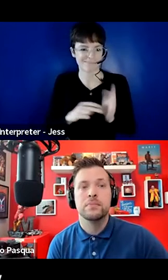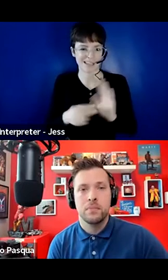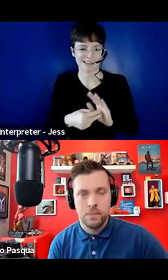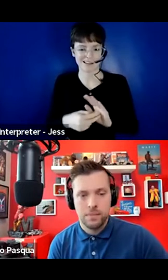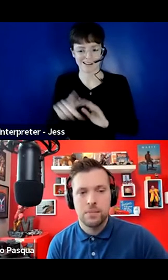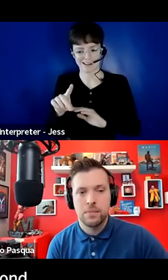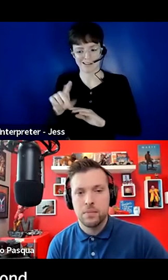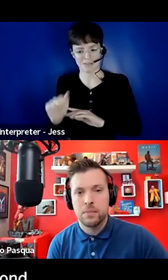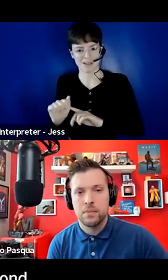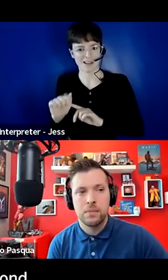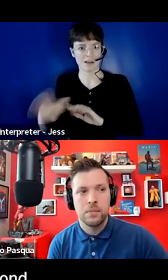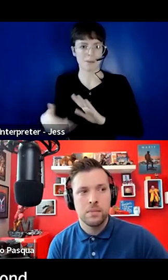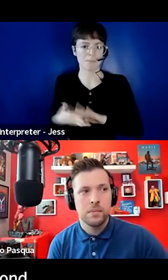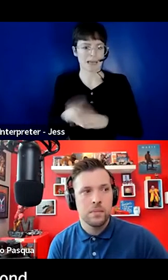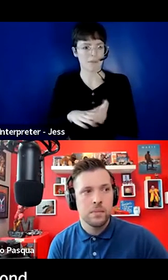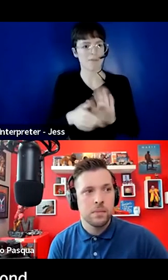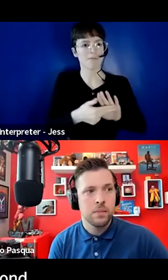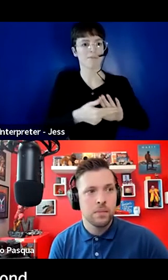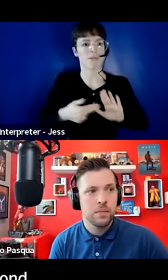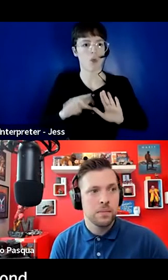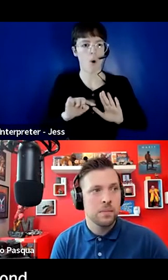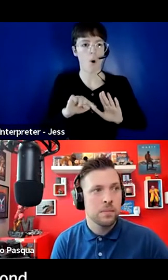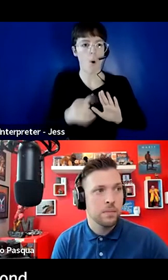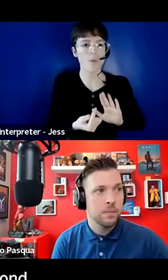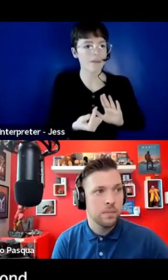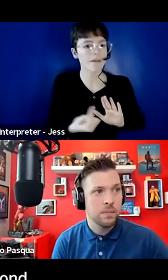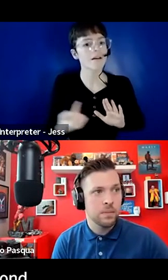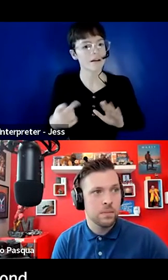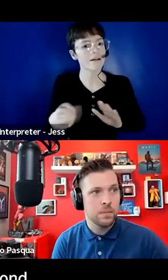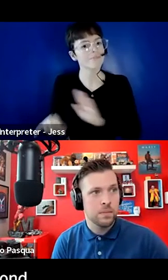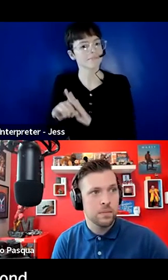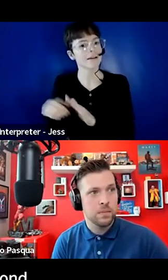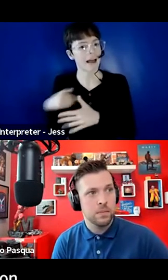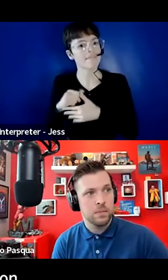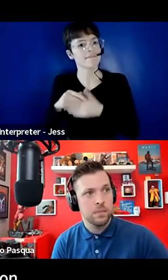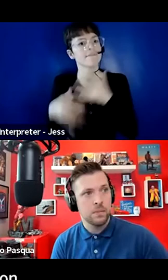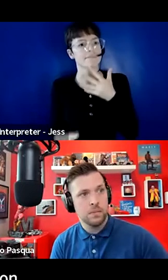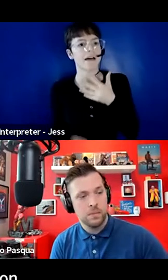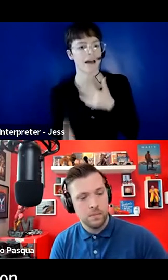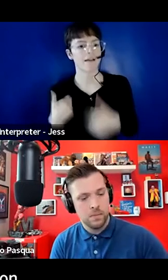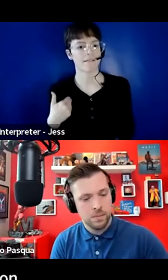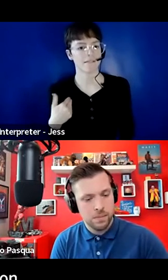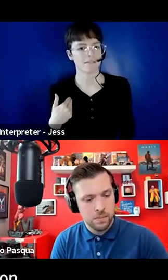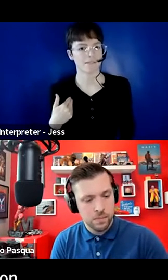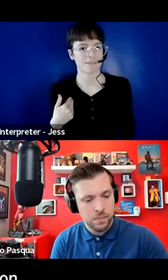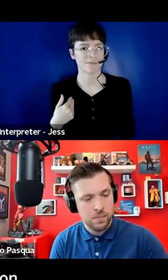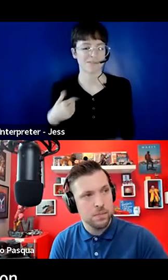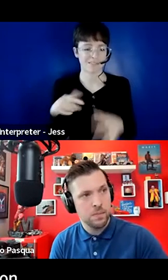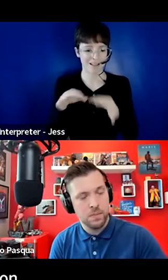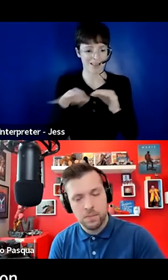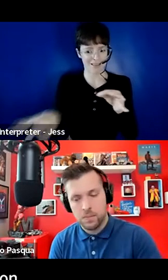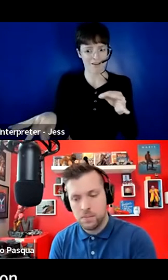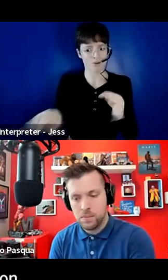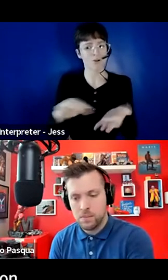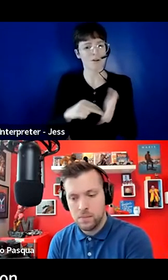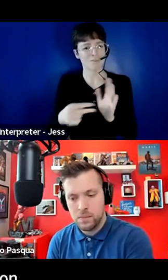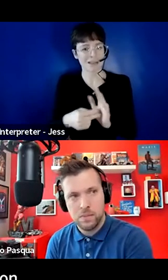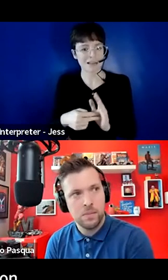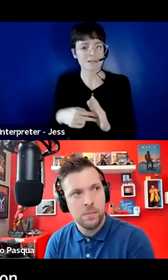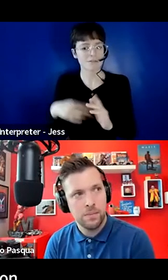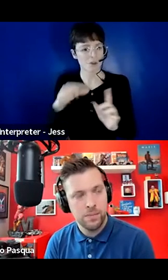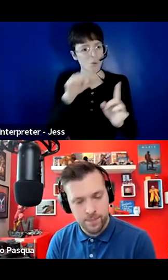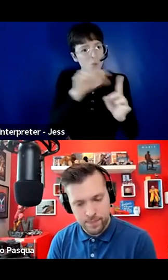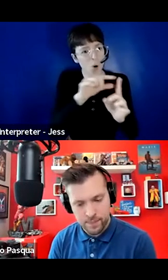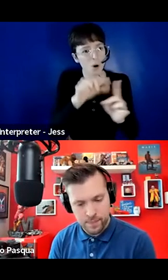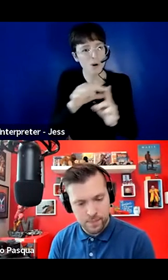defines them. And inclusive language really goes beyond just the word or the phrase used to describe a disability or a person with a